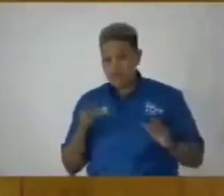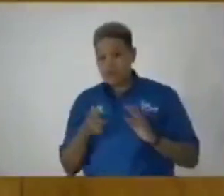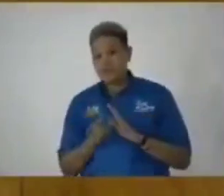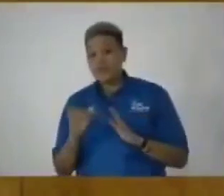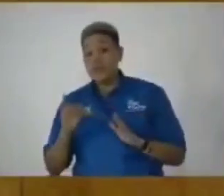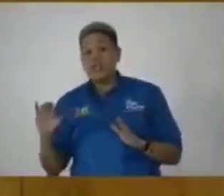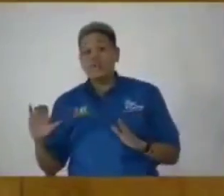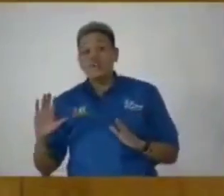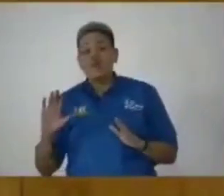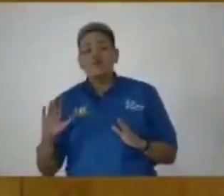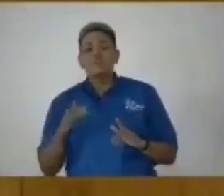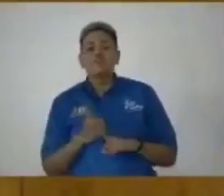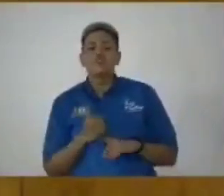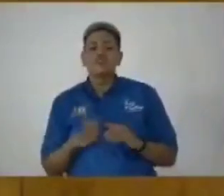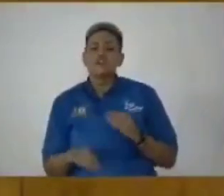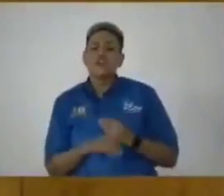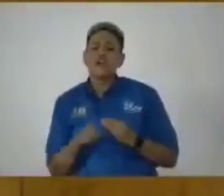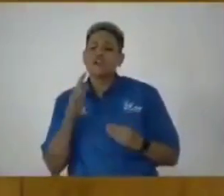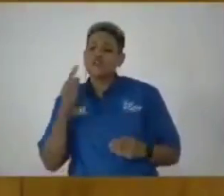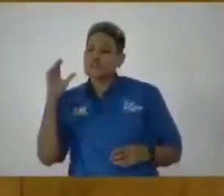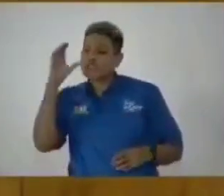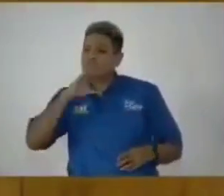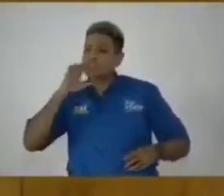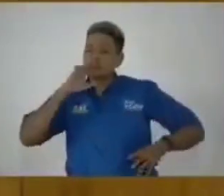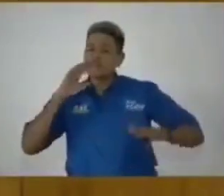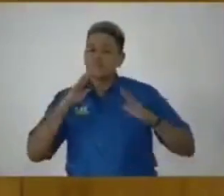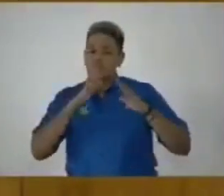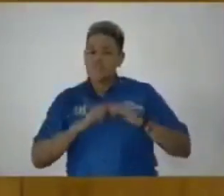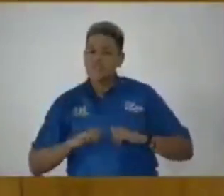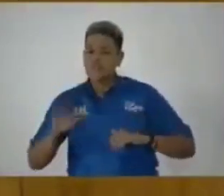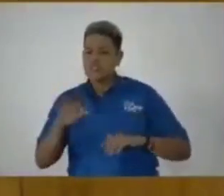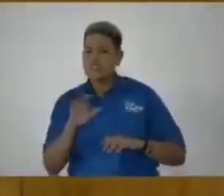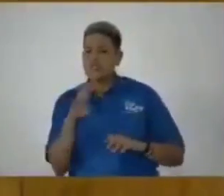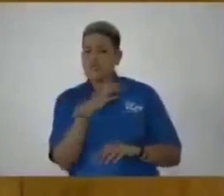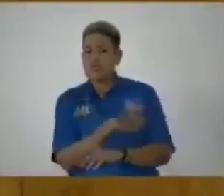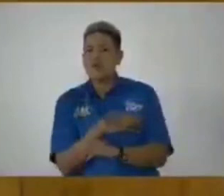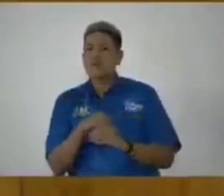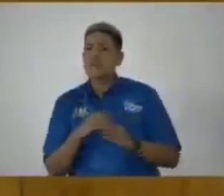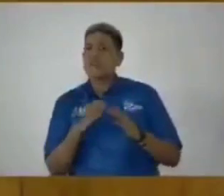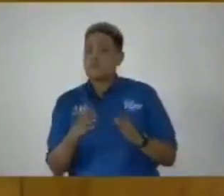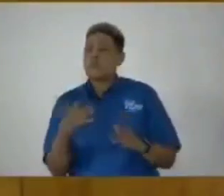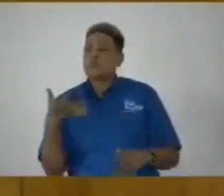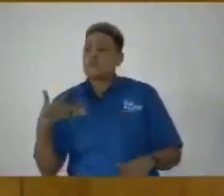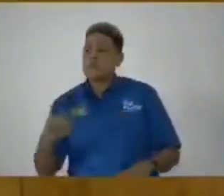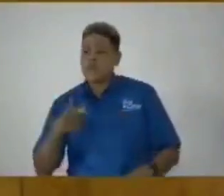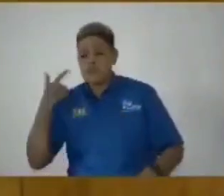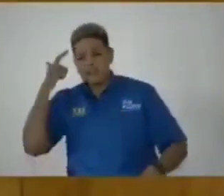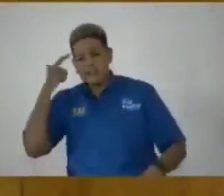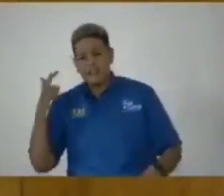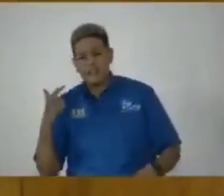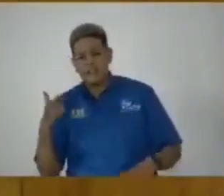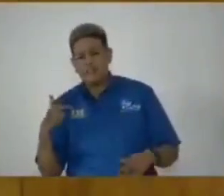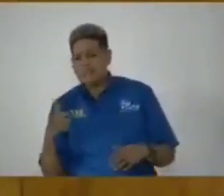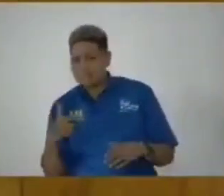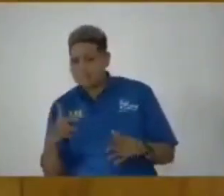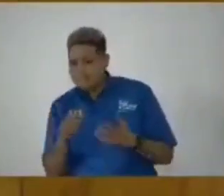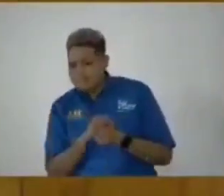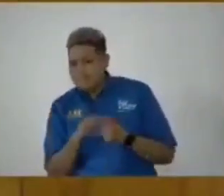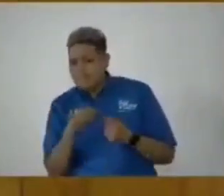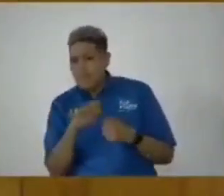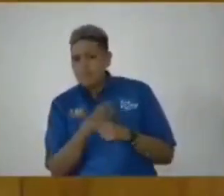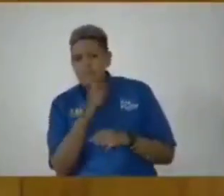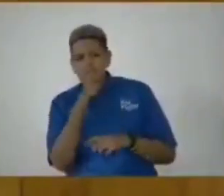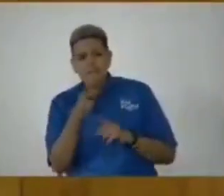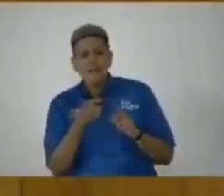Commission to seek to dismantle its powers in some ways that would, I think, neuter it and make it ineffective.